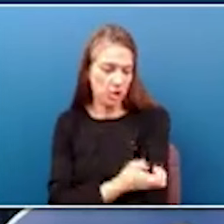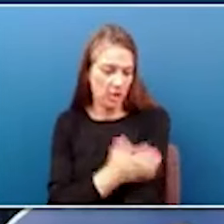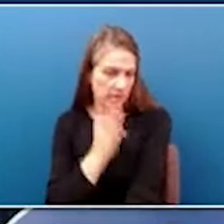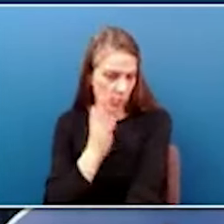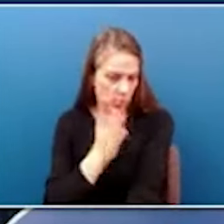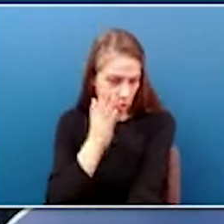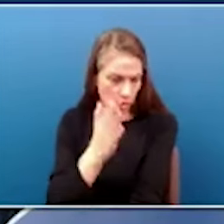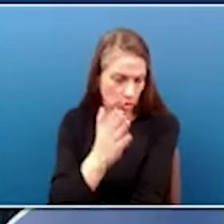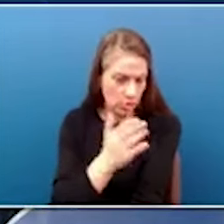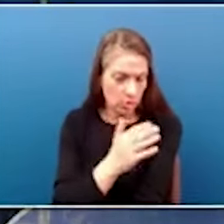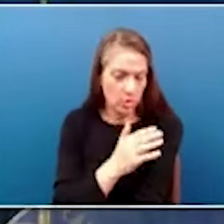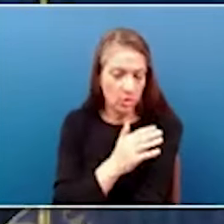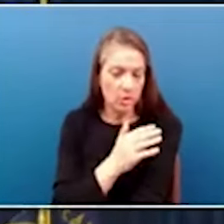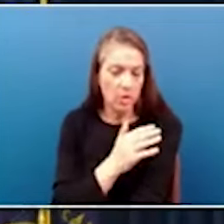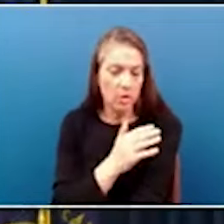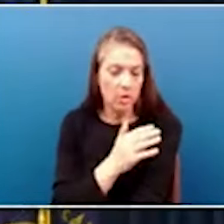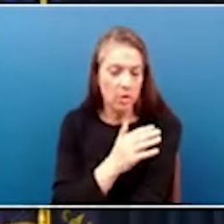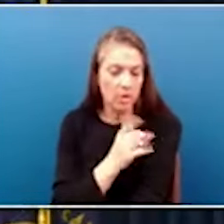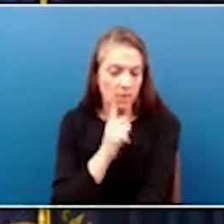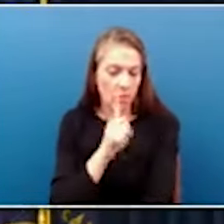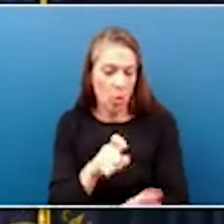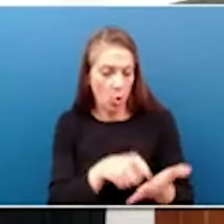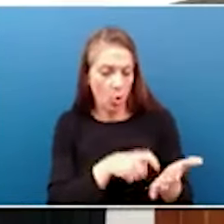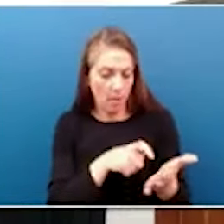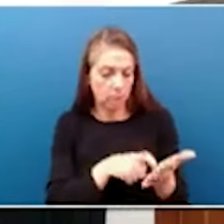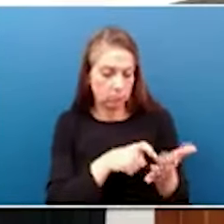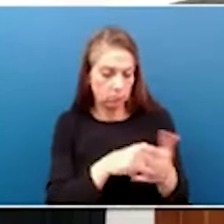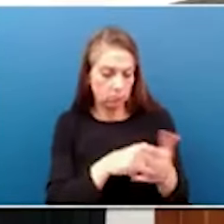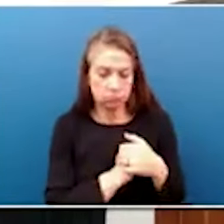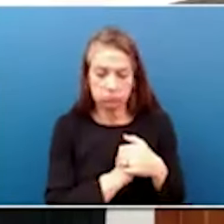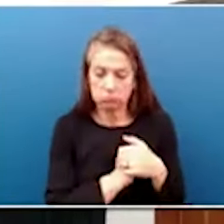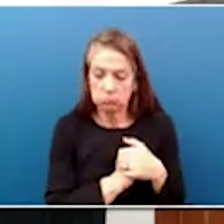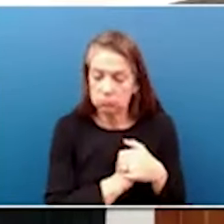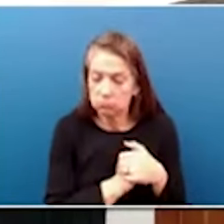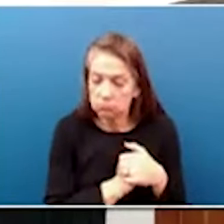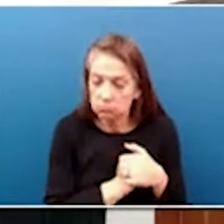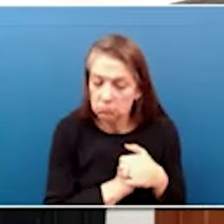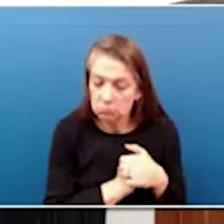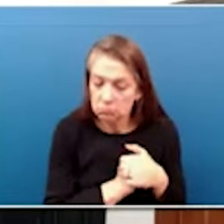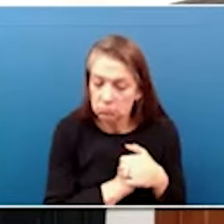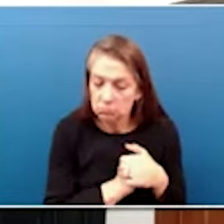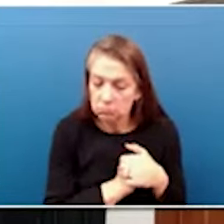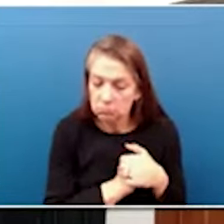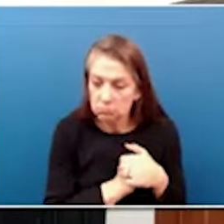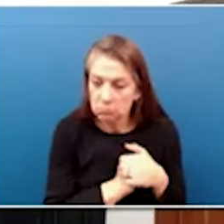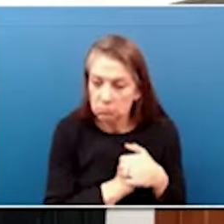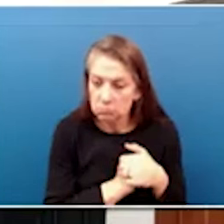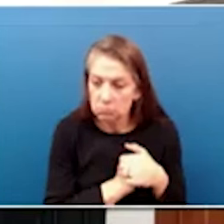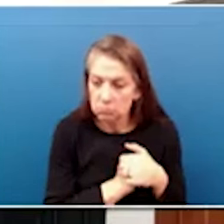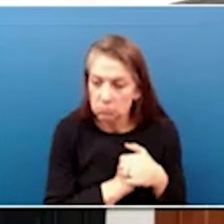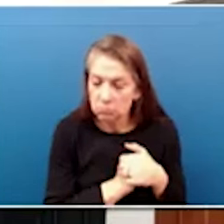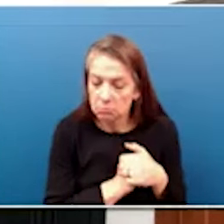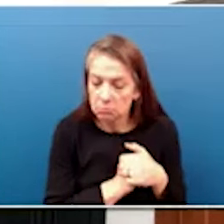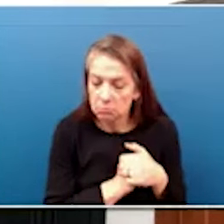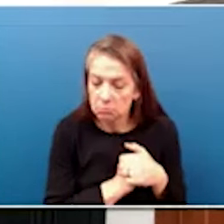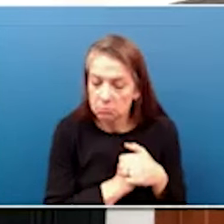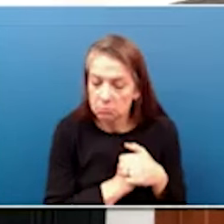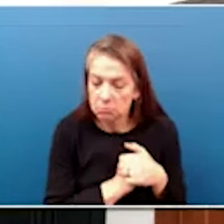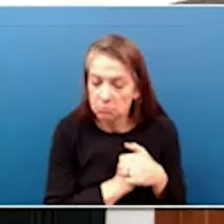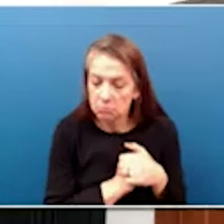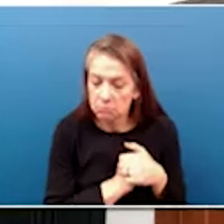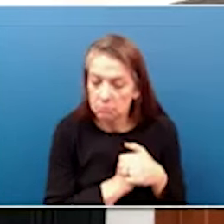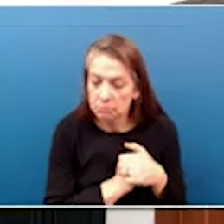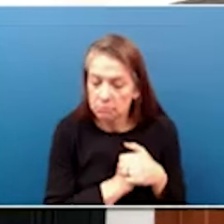on top of an abandoned coal mine. Liam. I wanted to reference back to the House George resolution that passed out the committee